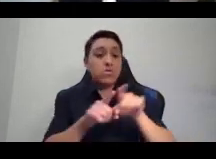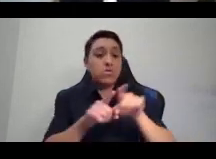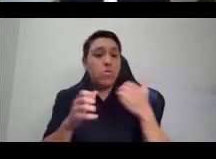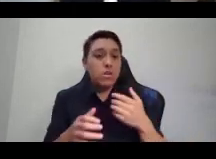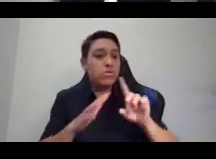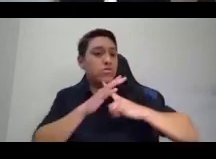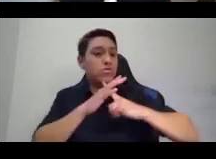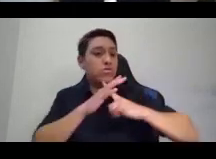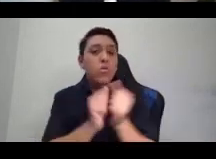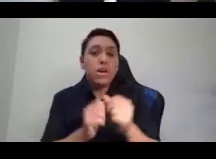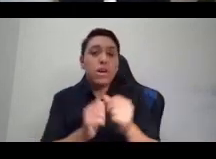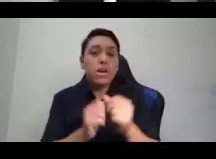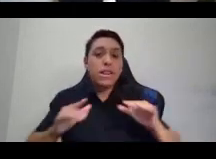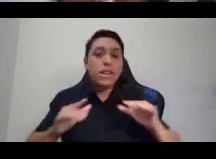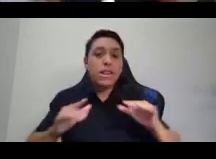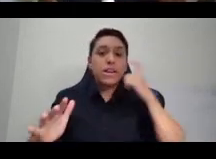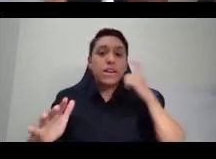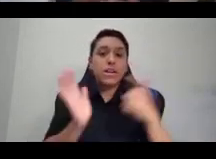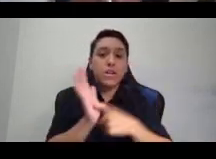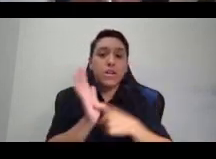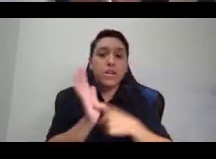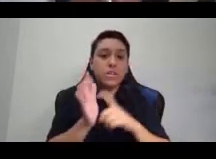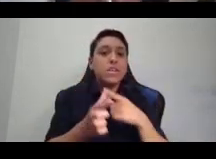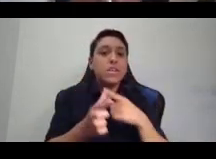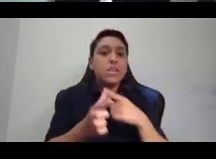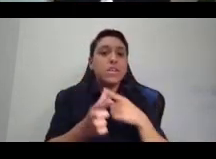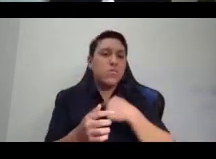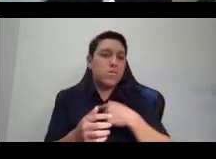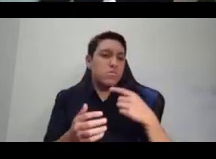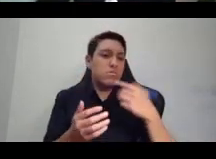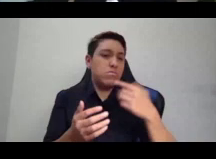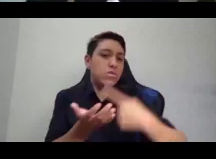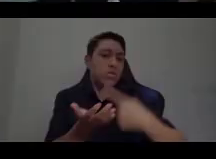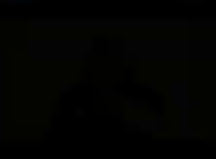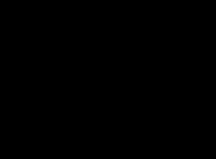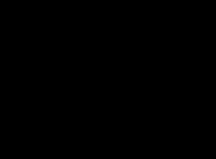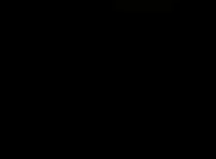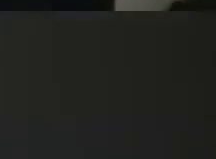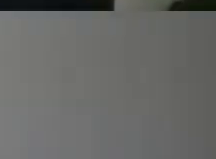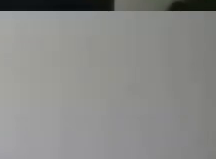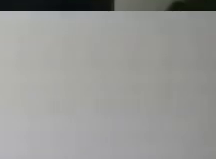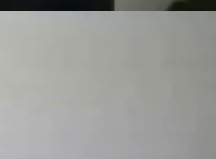we will get into some more of the groundings for today.